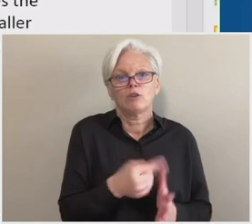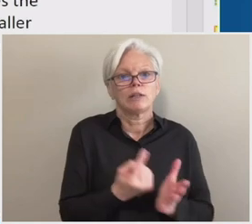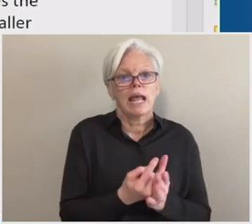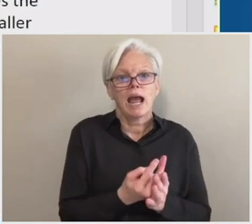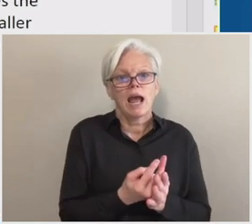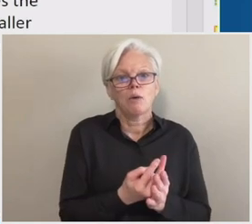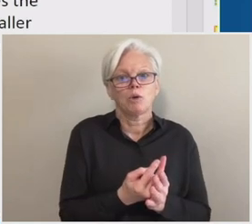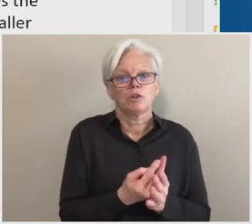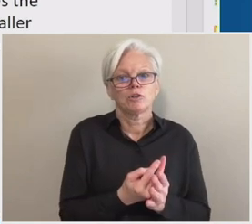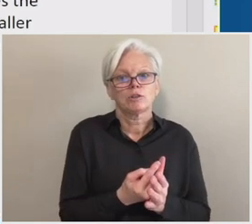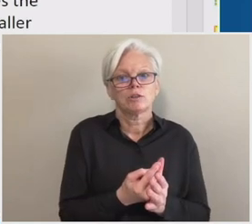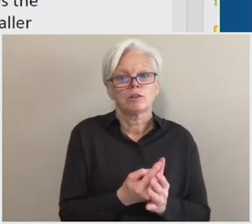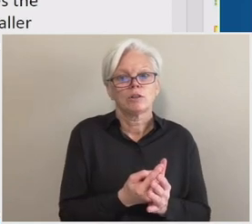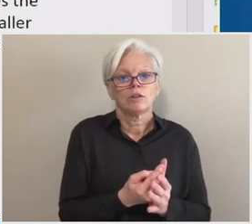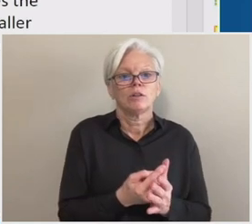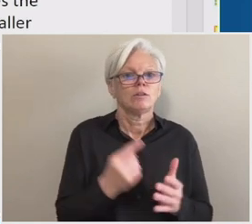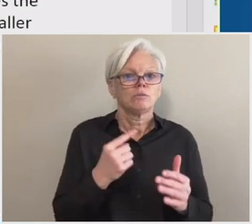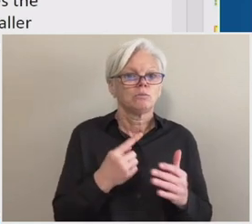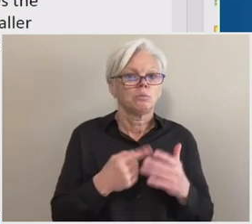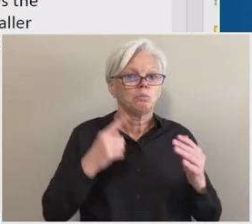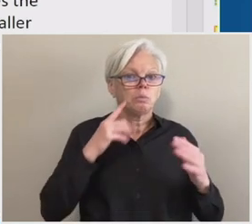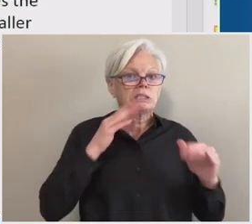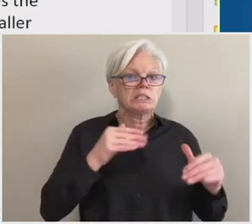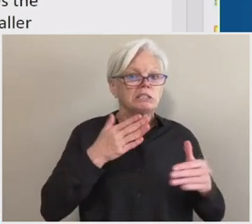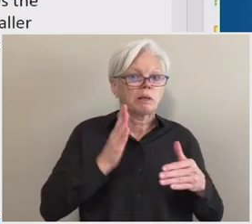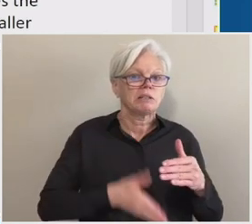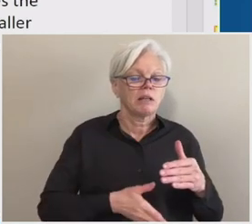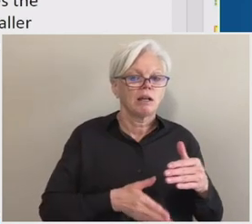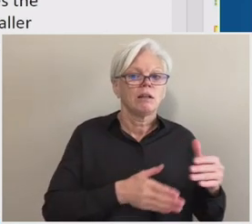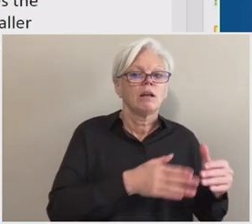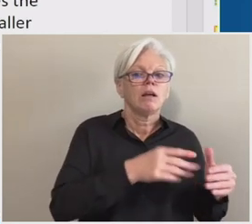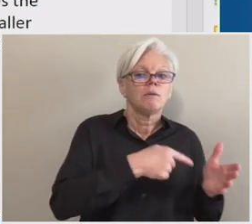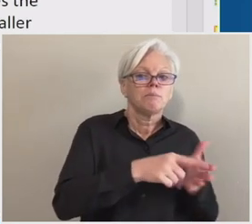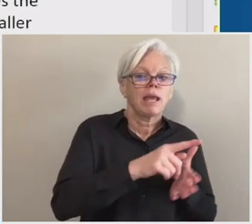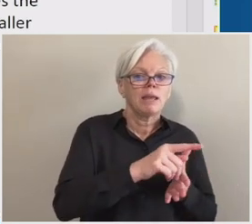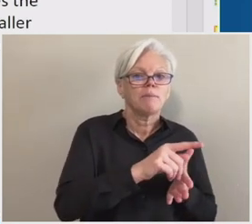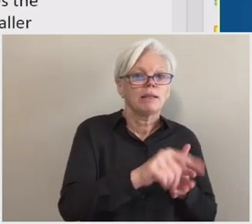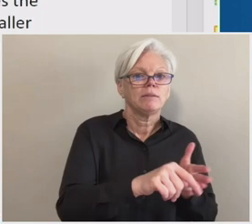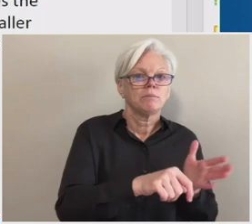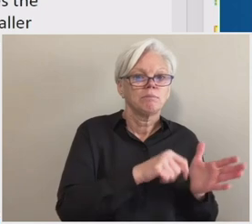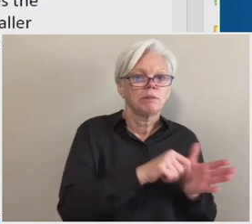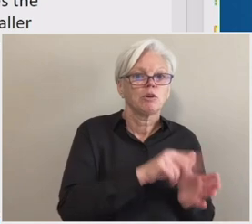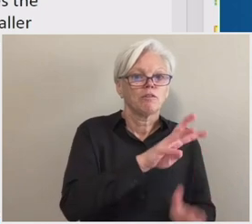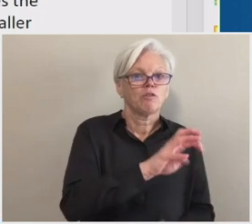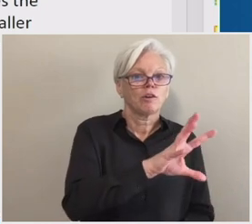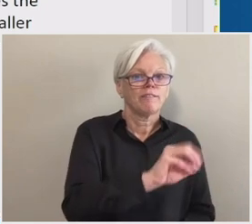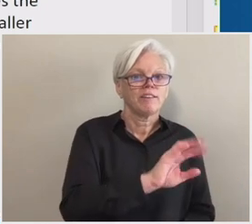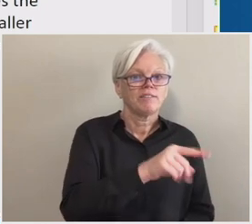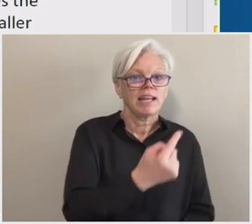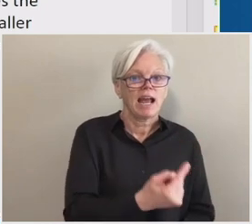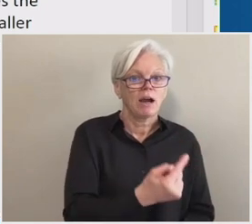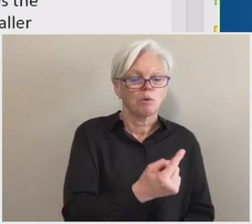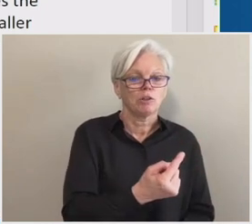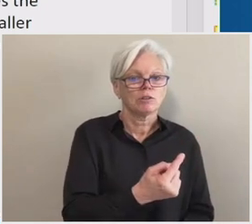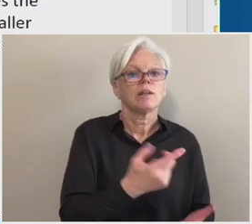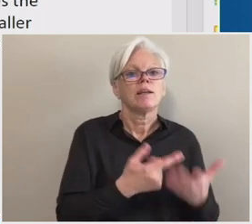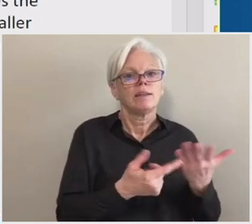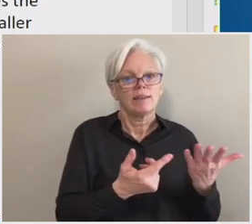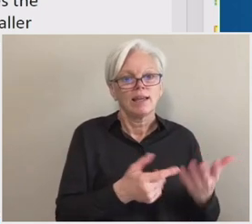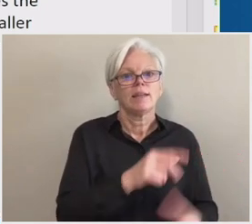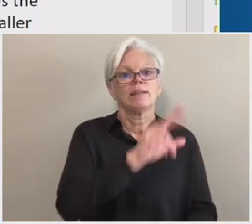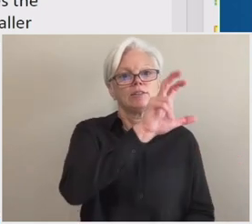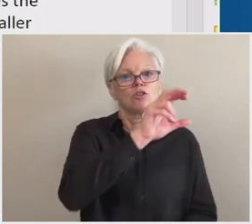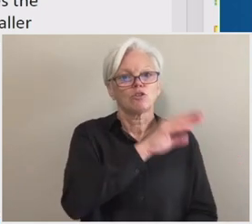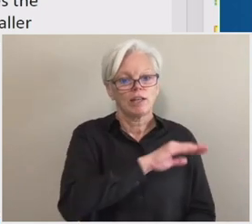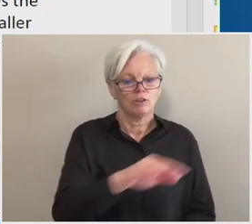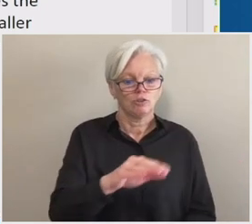stopped attending, and the payment period was 450 hours, that's the numerator and denominator for the R2T4 calculation.